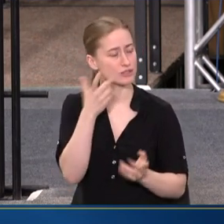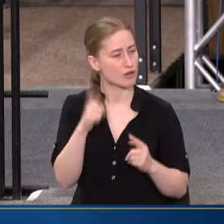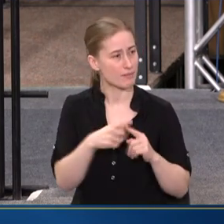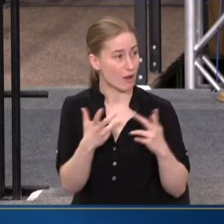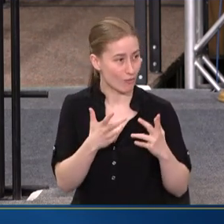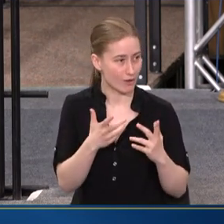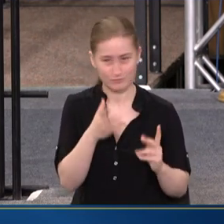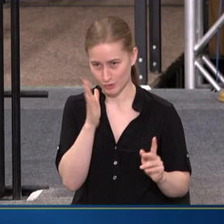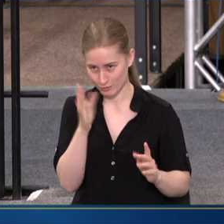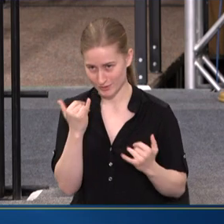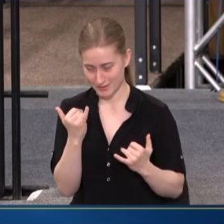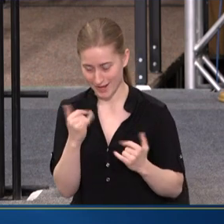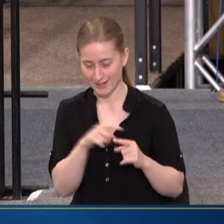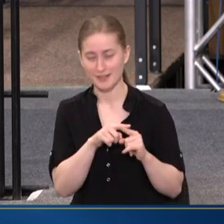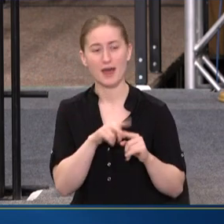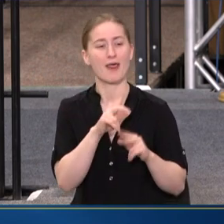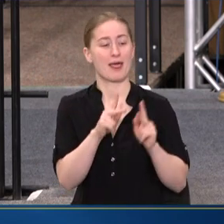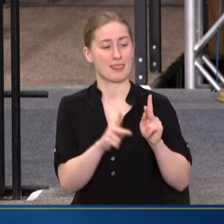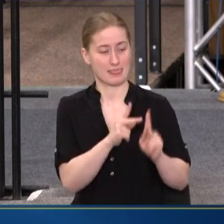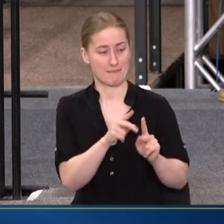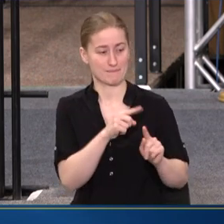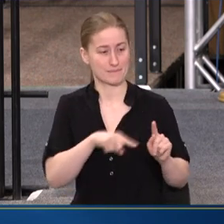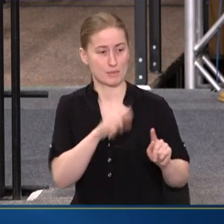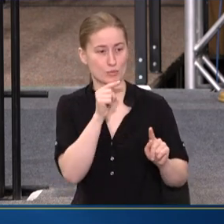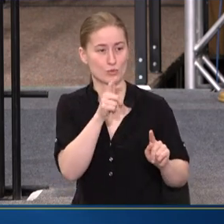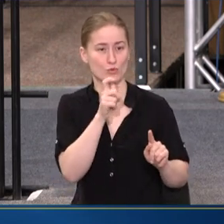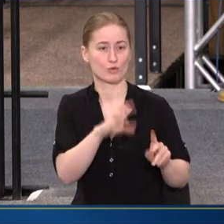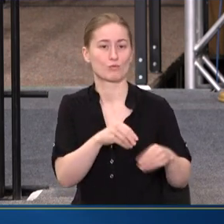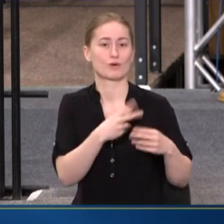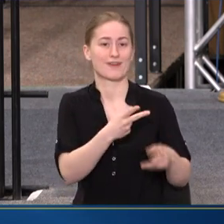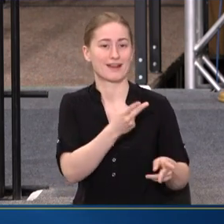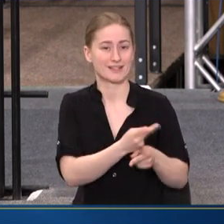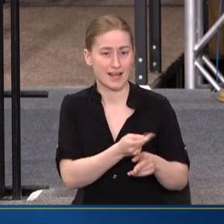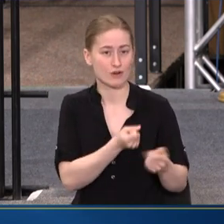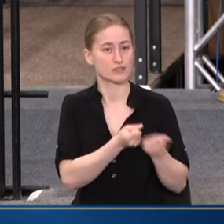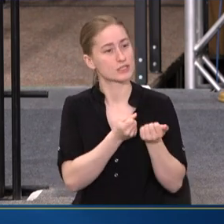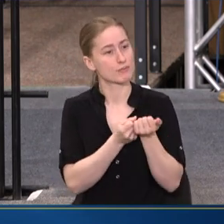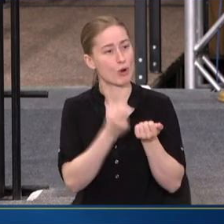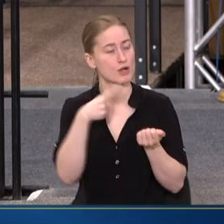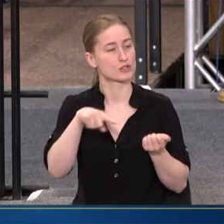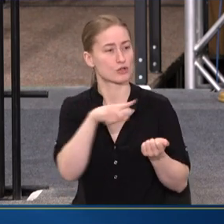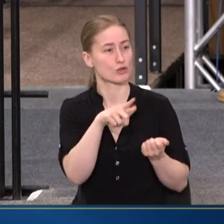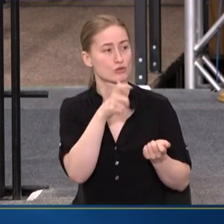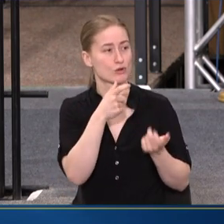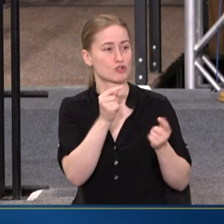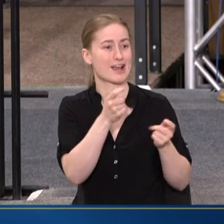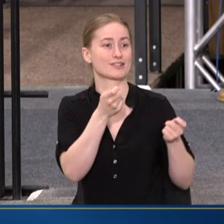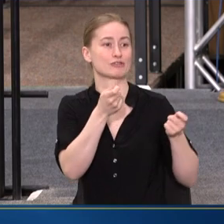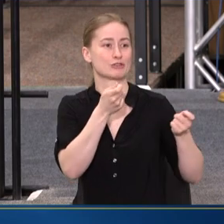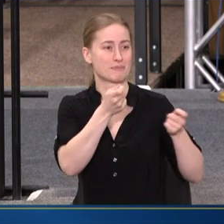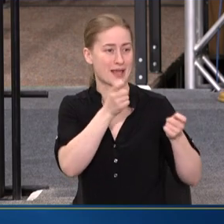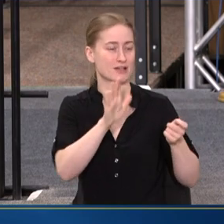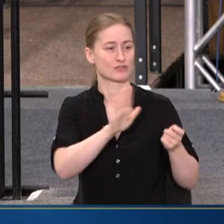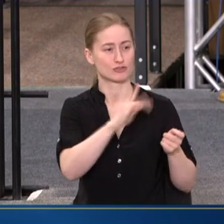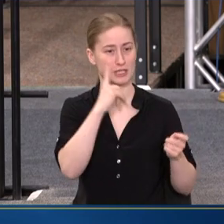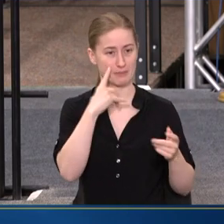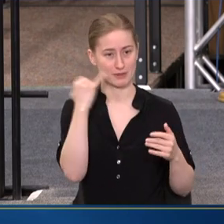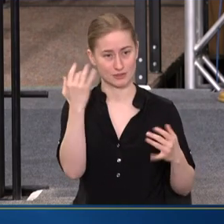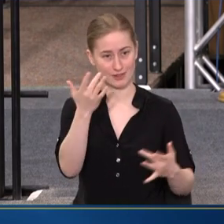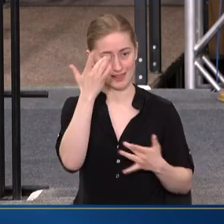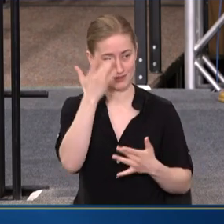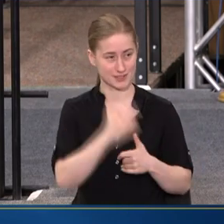YOU WILL TODAY, ARE ABOUT THE PEOPLE WHO PROVIDE THE CARE AND SUPPORT TO THOSE WHO ARE MANAGING THEIR MENTAL ILLNESS